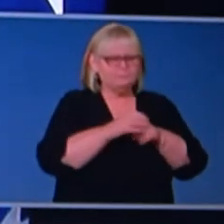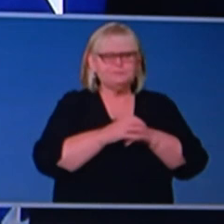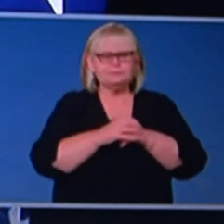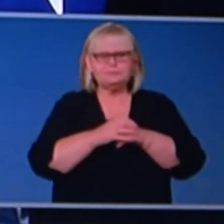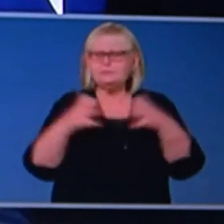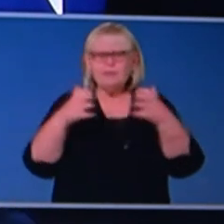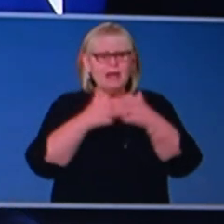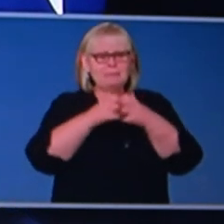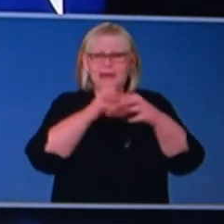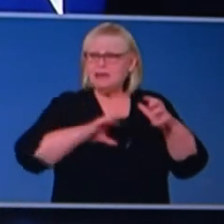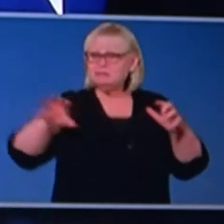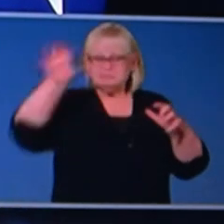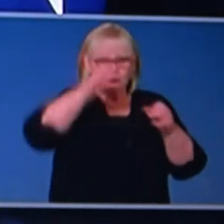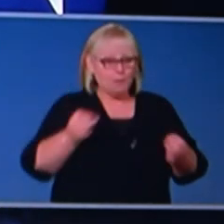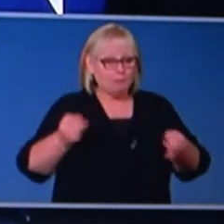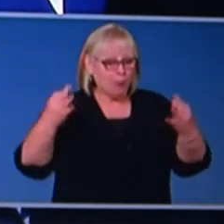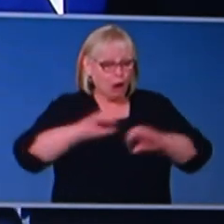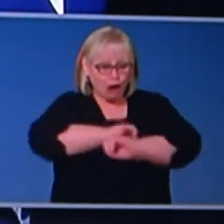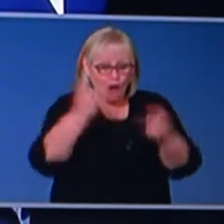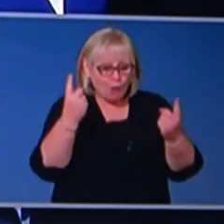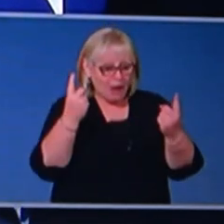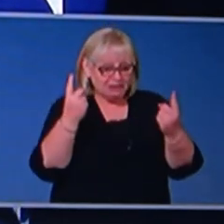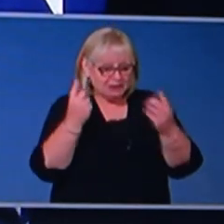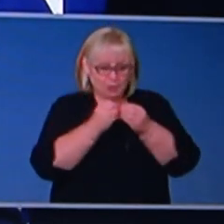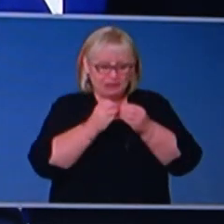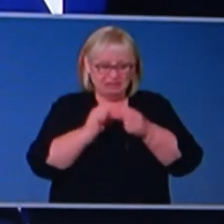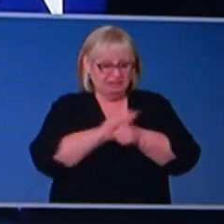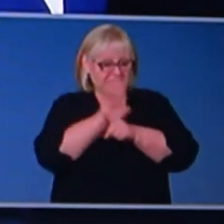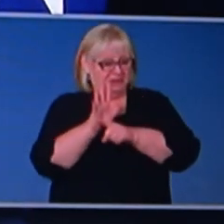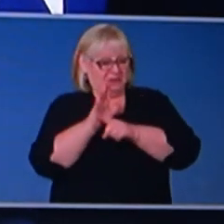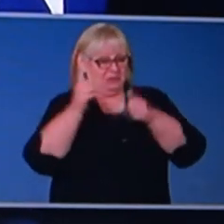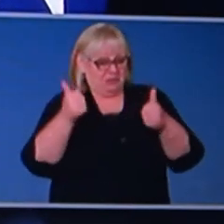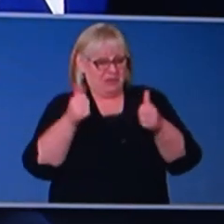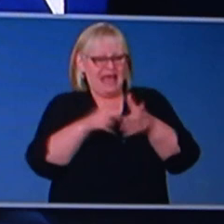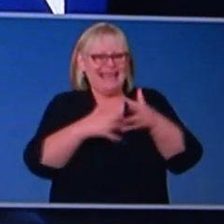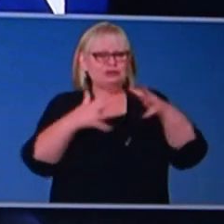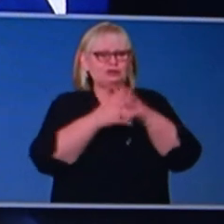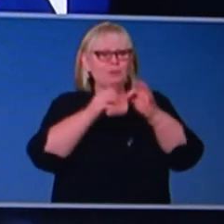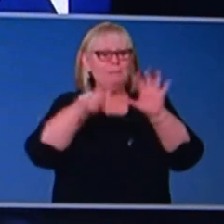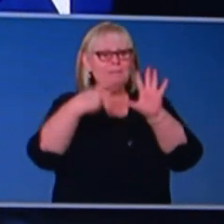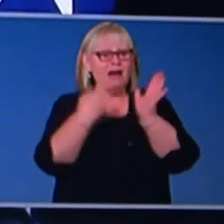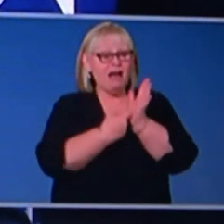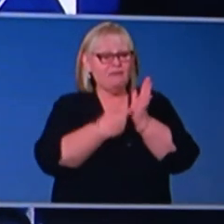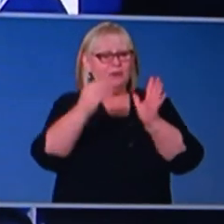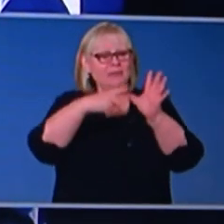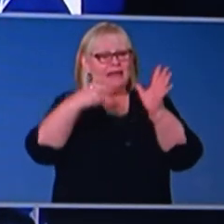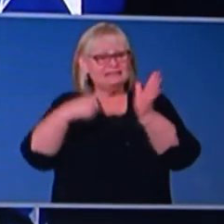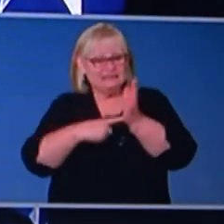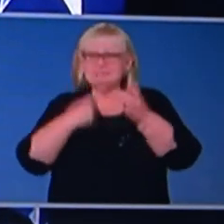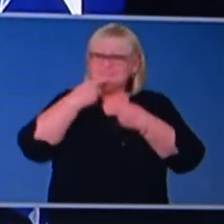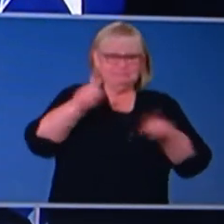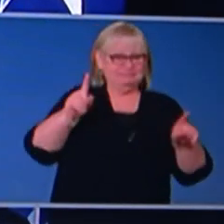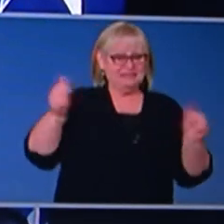the numbers are no active cases in those jurisdictions, I note that Andrew Barth today has made further announcements on the basis of that.